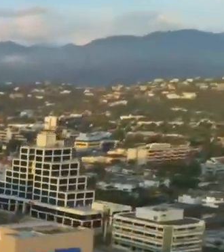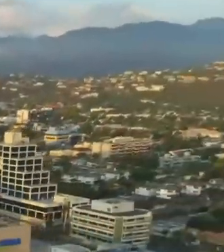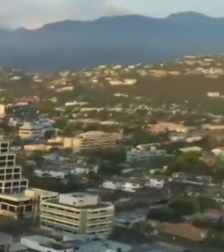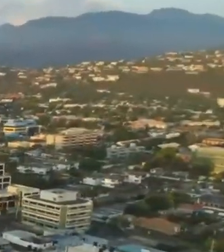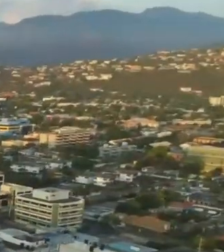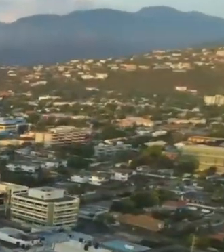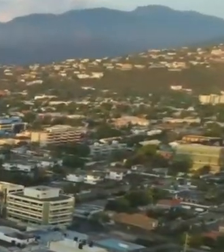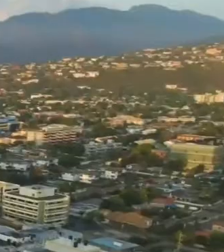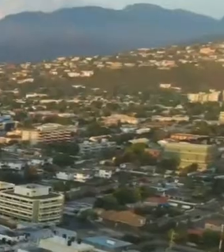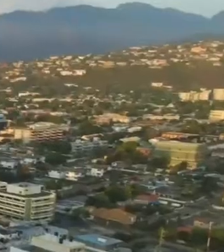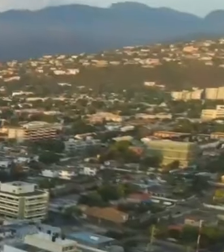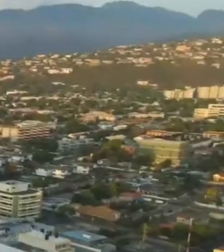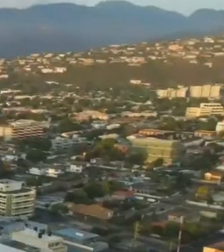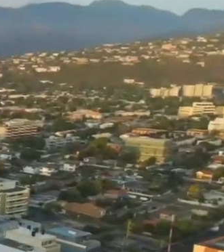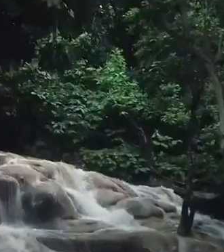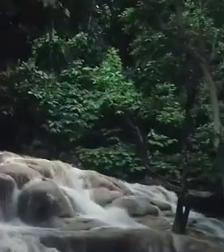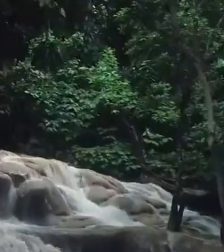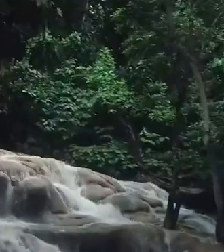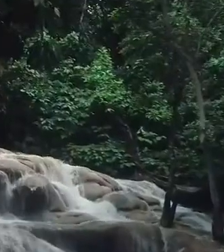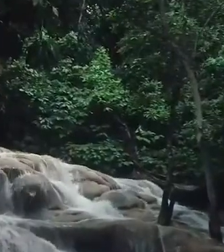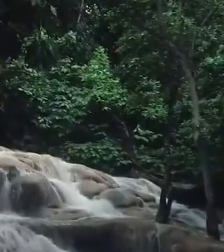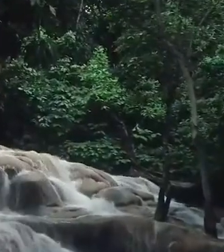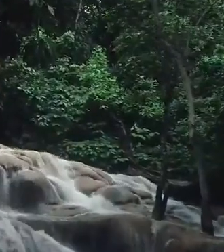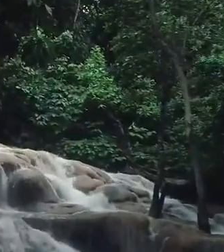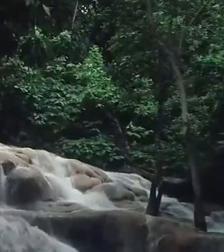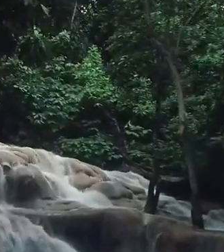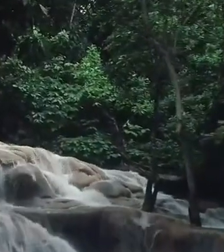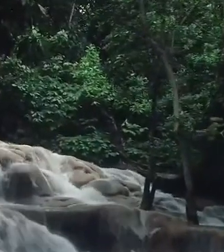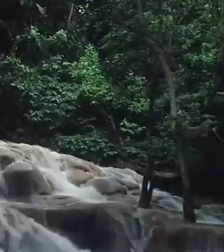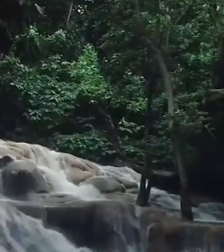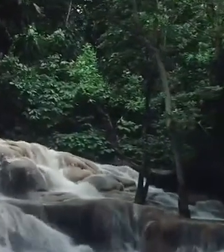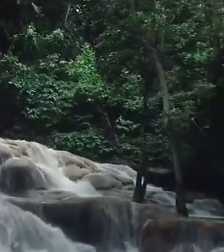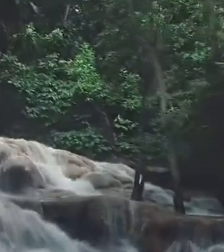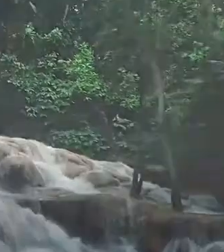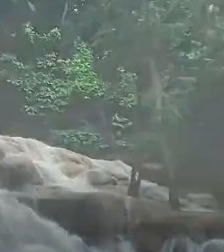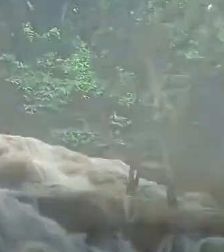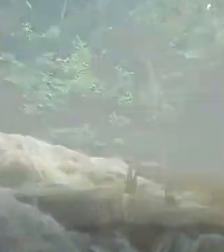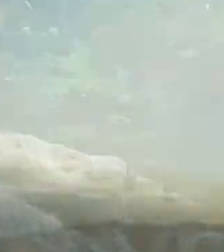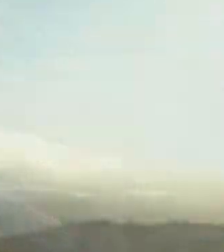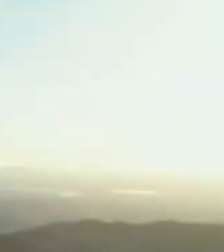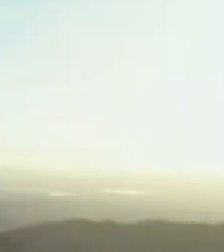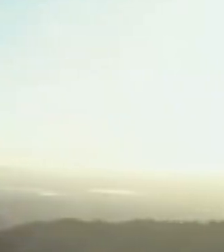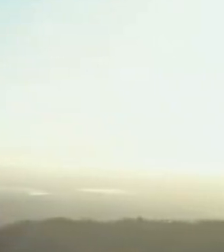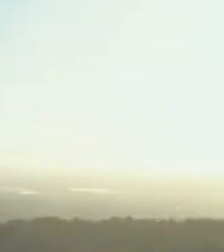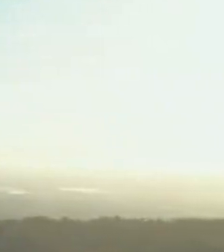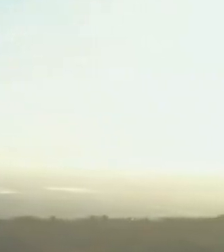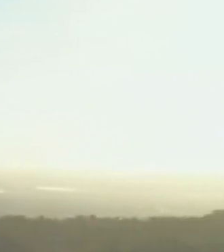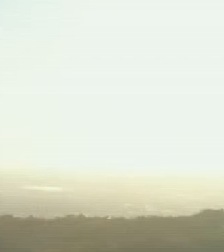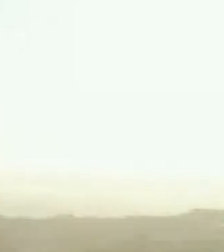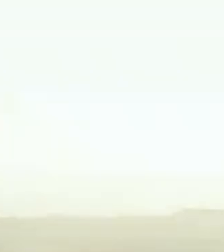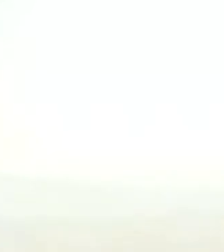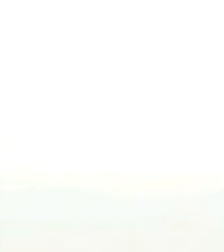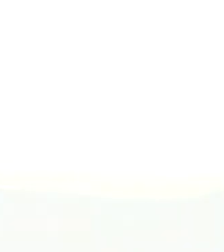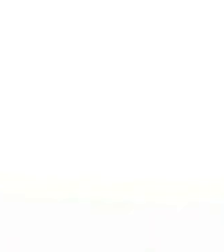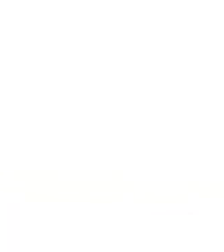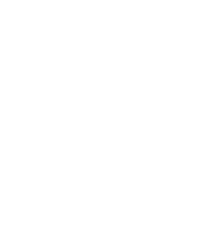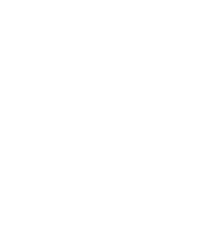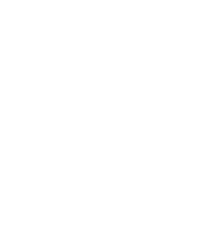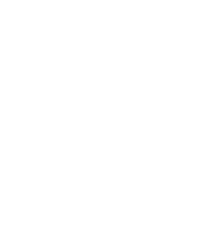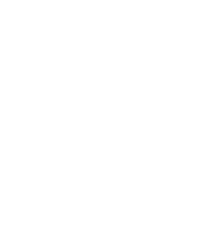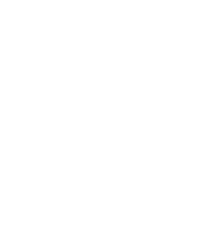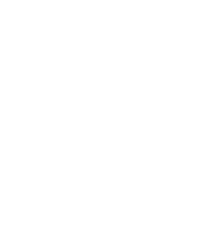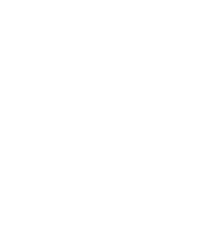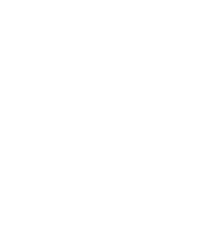always be in our hearts. And in Jamaica, you can always find a home. Think you know Jamaica?